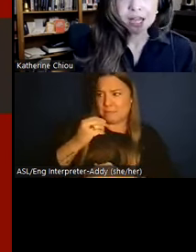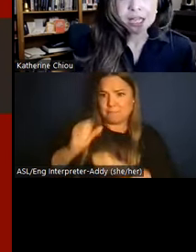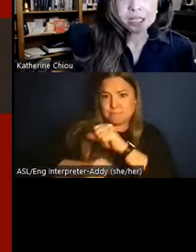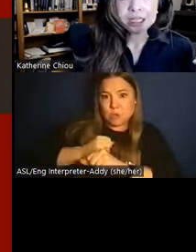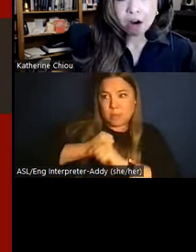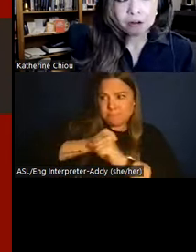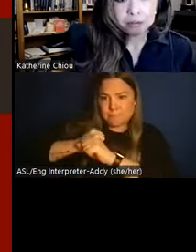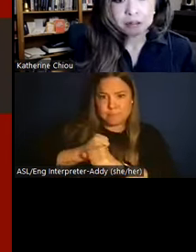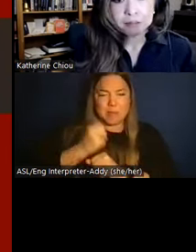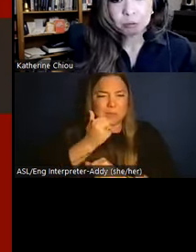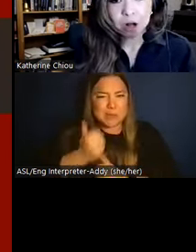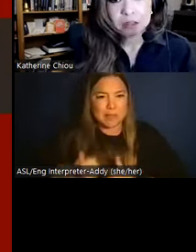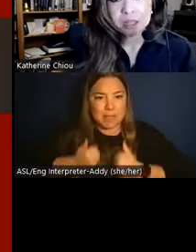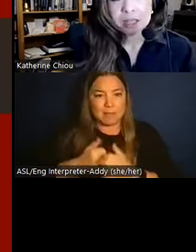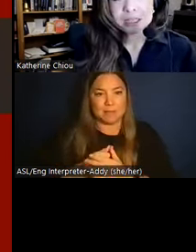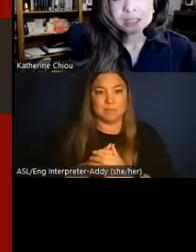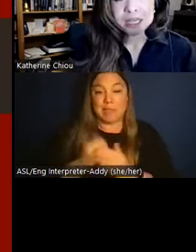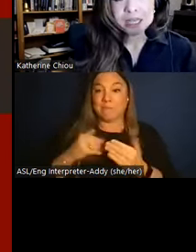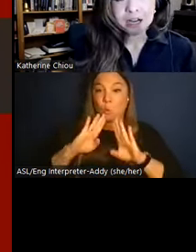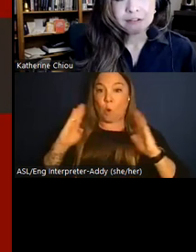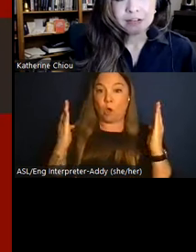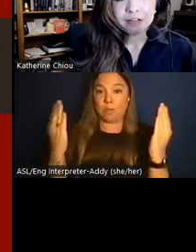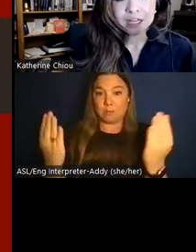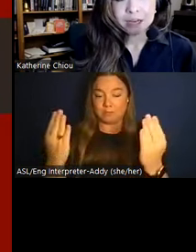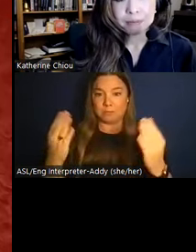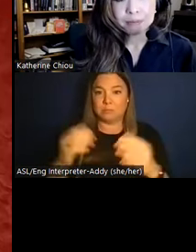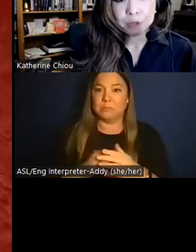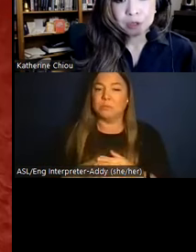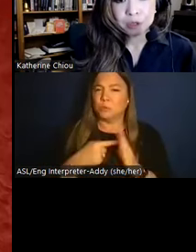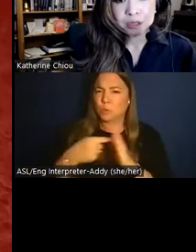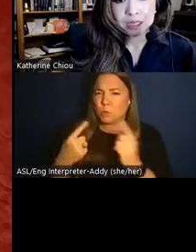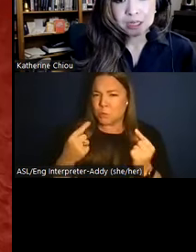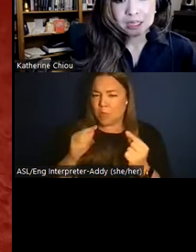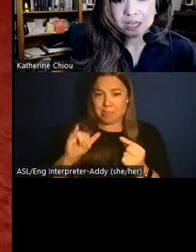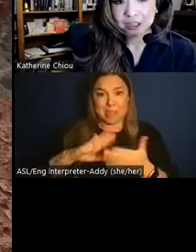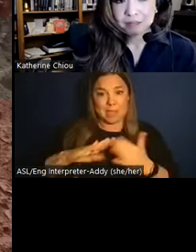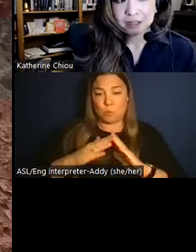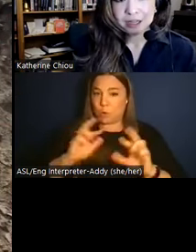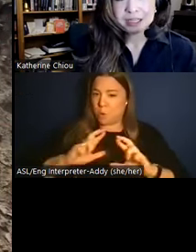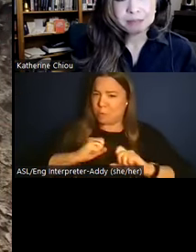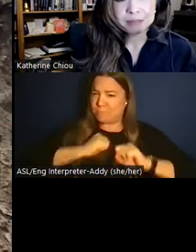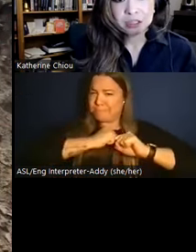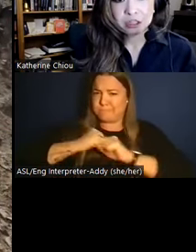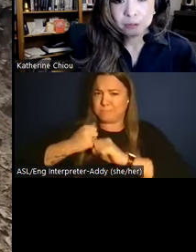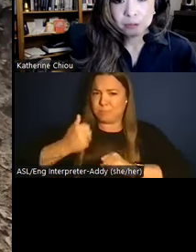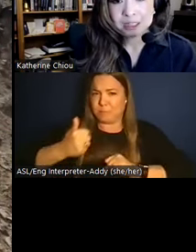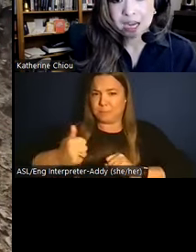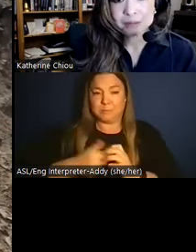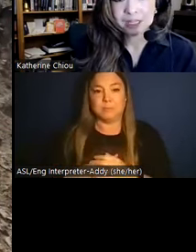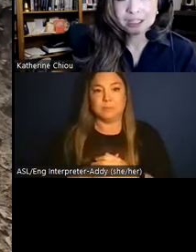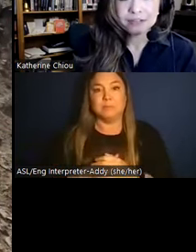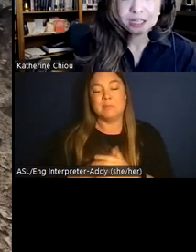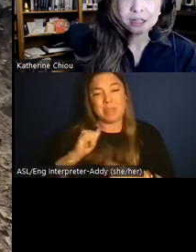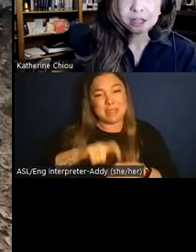life. The towering perimeter walls speak of a community that was poised for protection, a testament to the turbulent